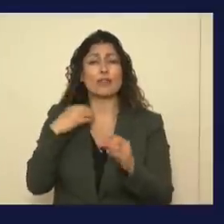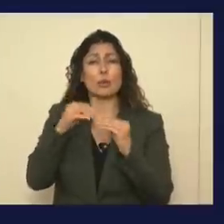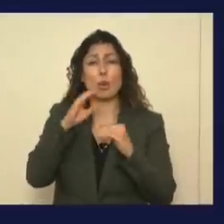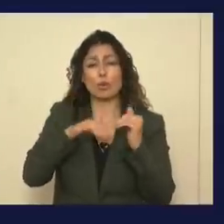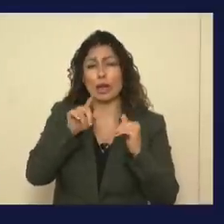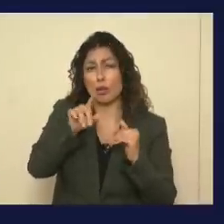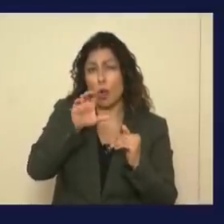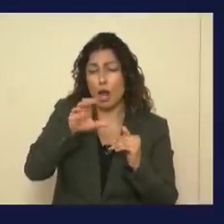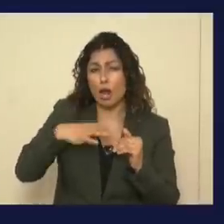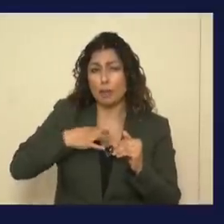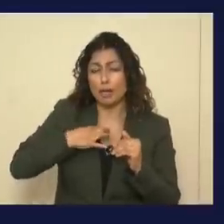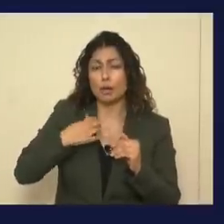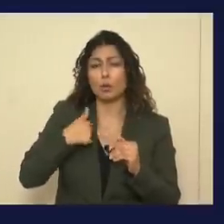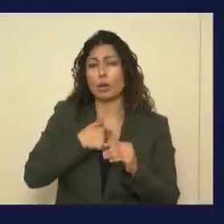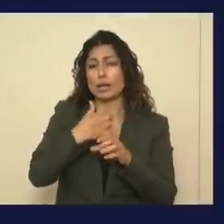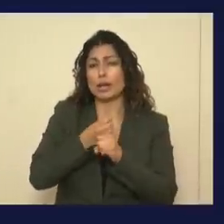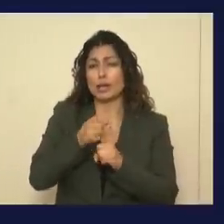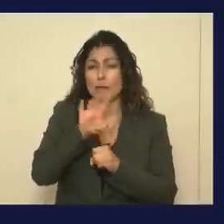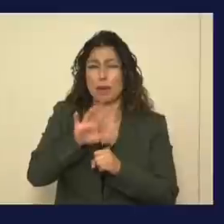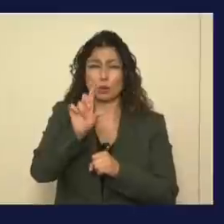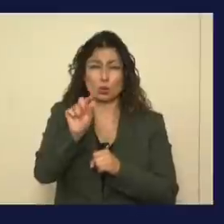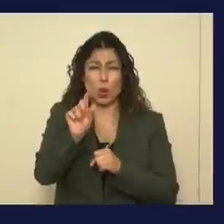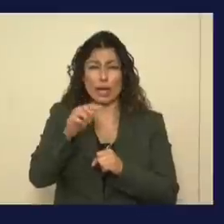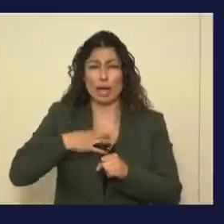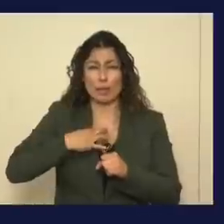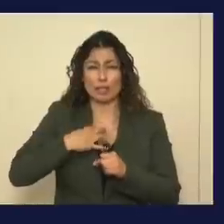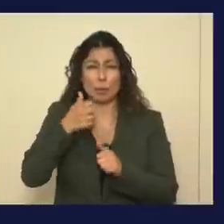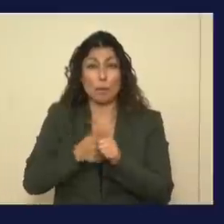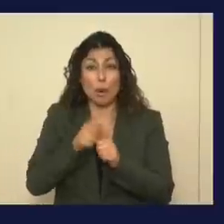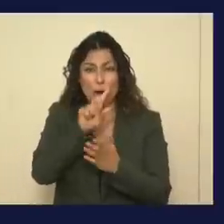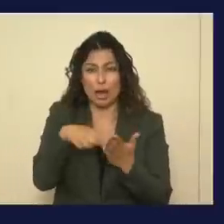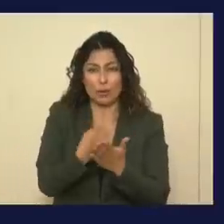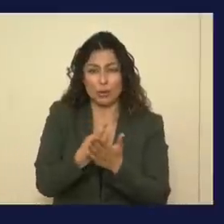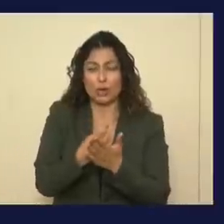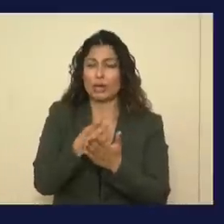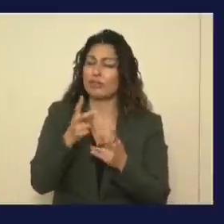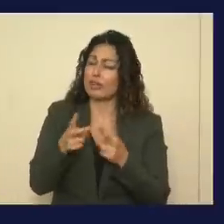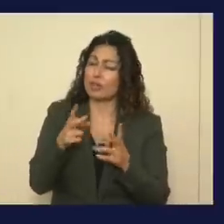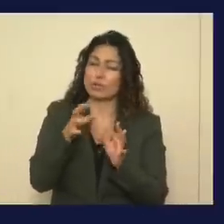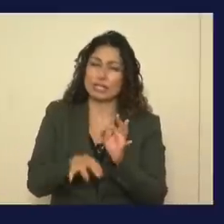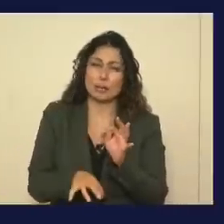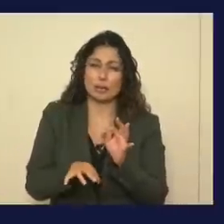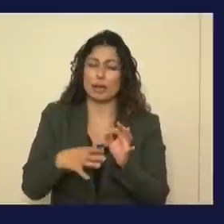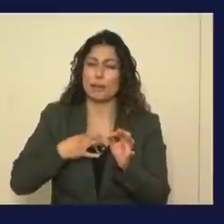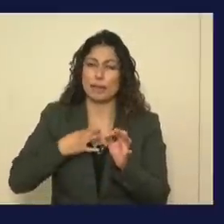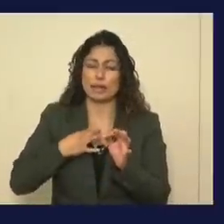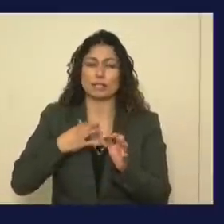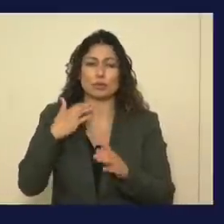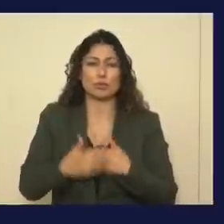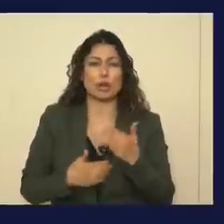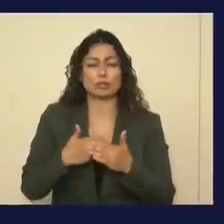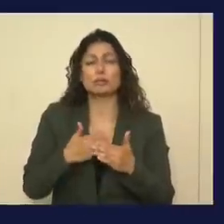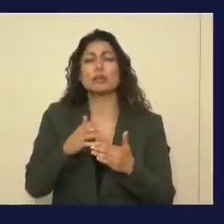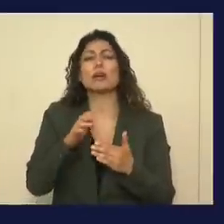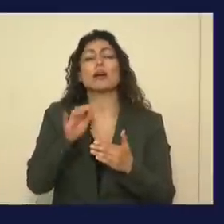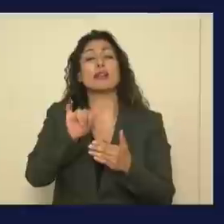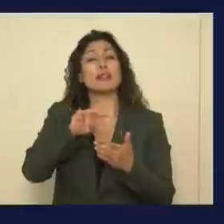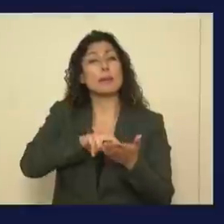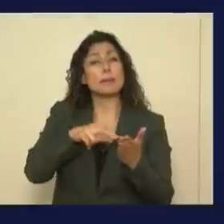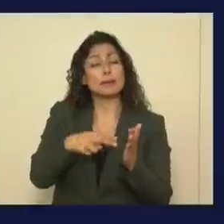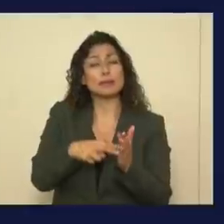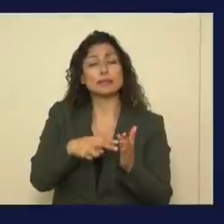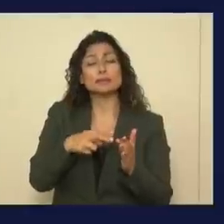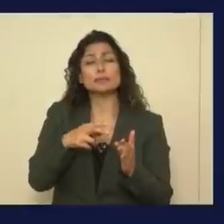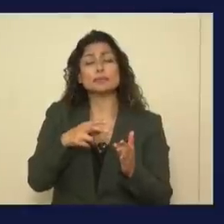getting about 20 an hour, and it's a very simple application process that also means that